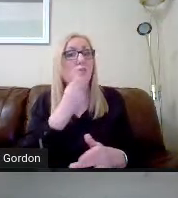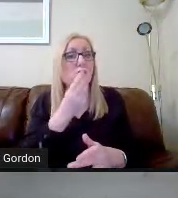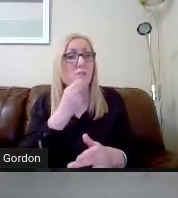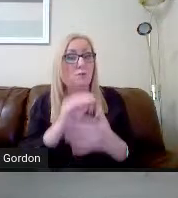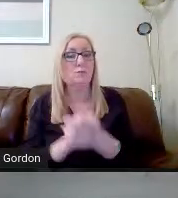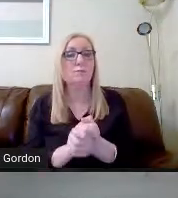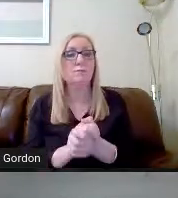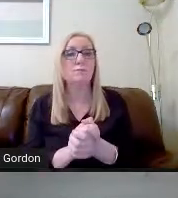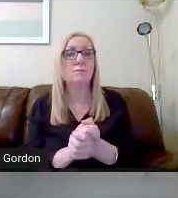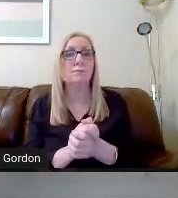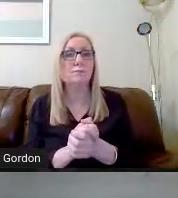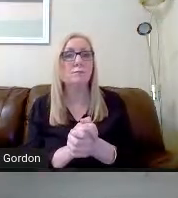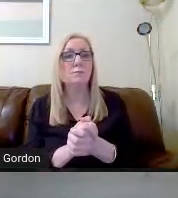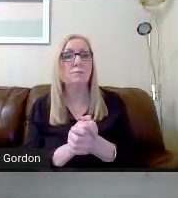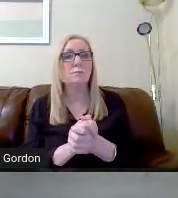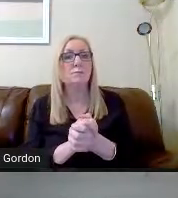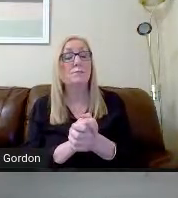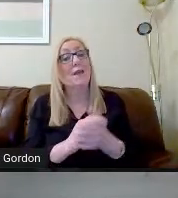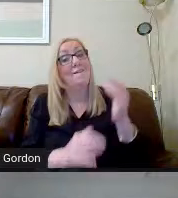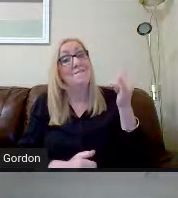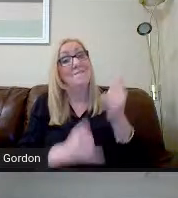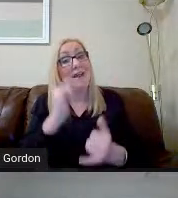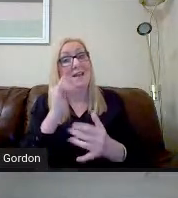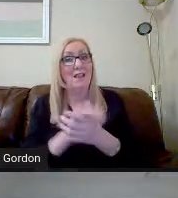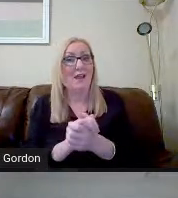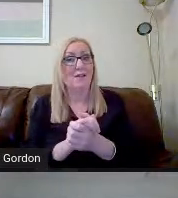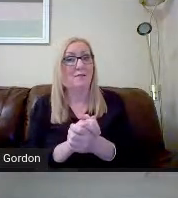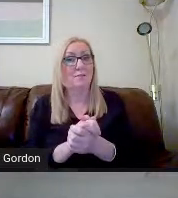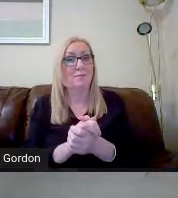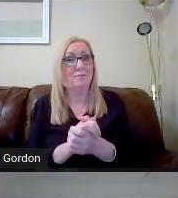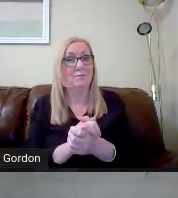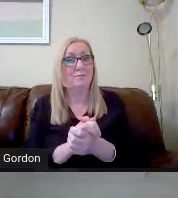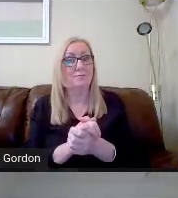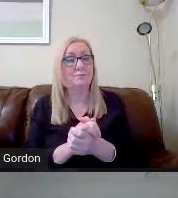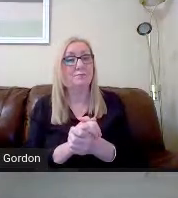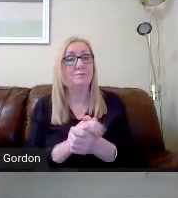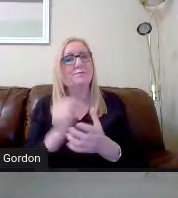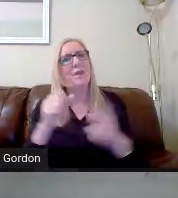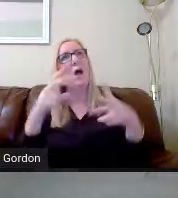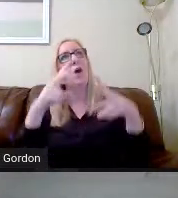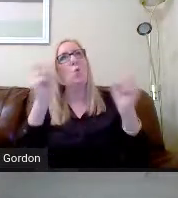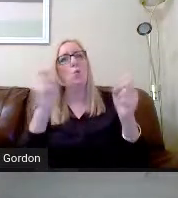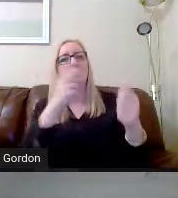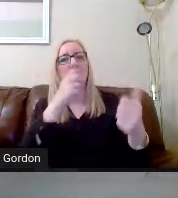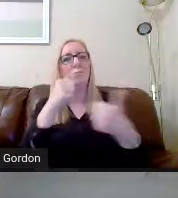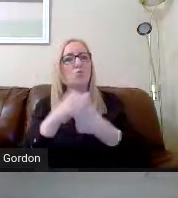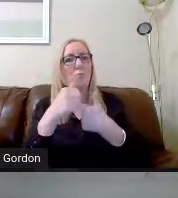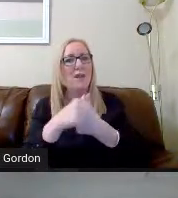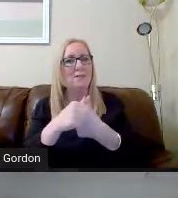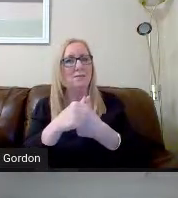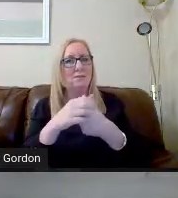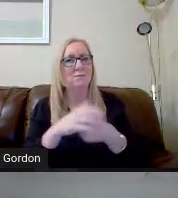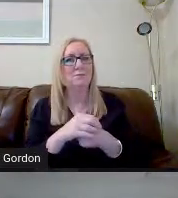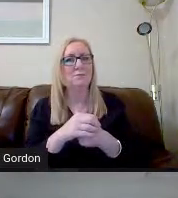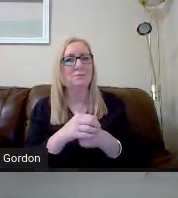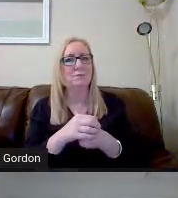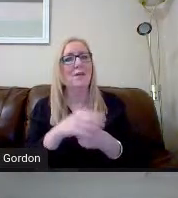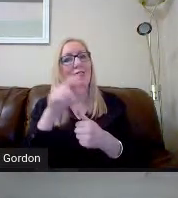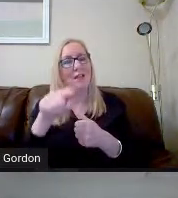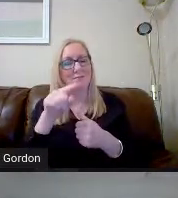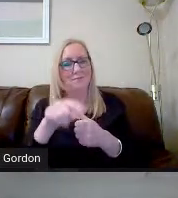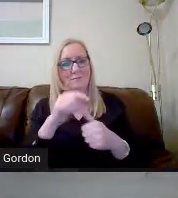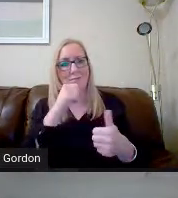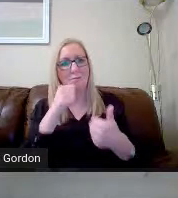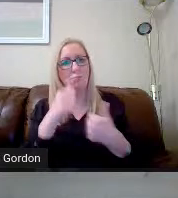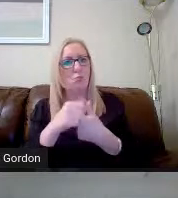of them. And finally, if ever a quote was appropriate, this one is,